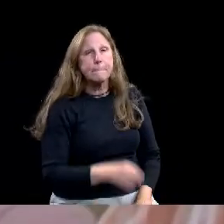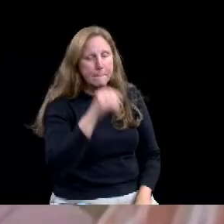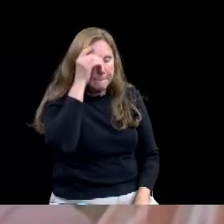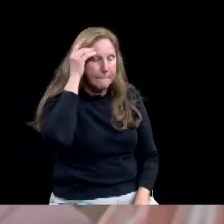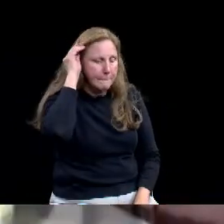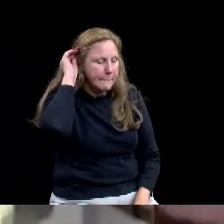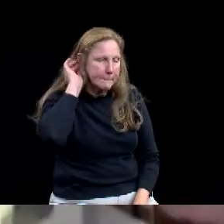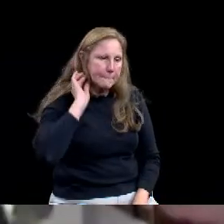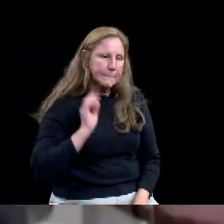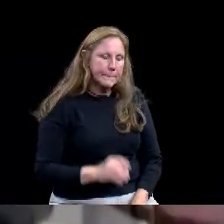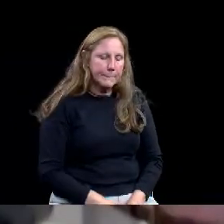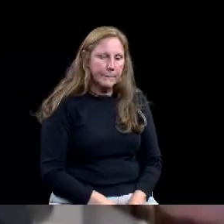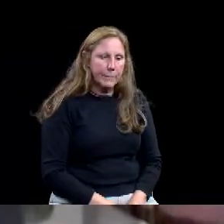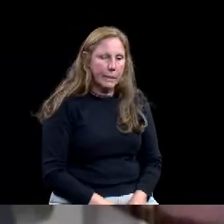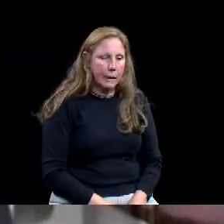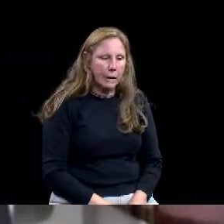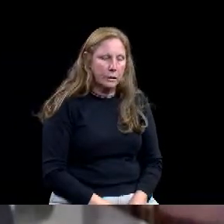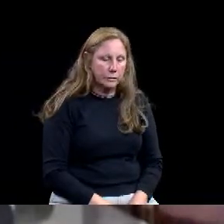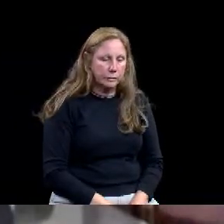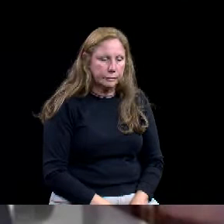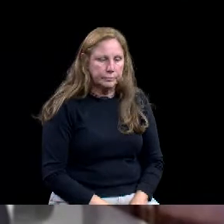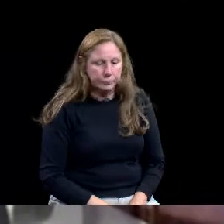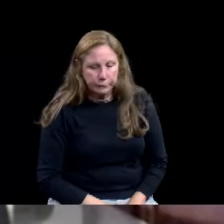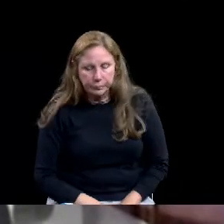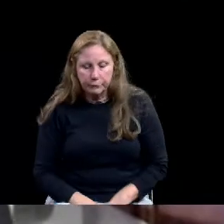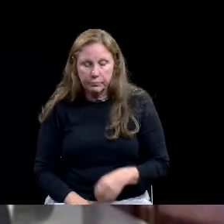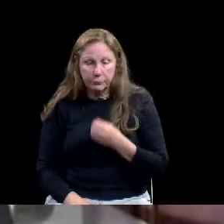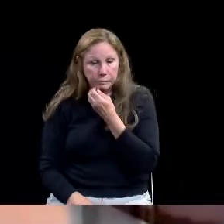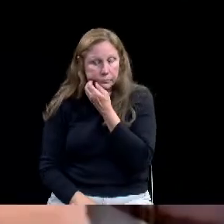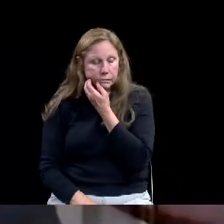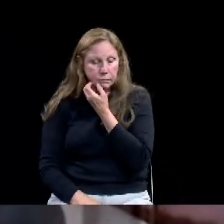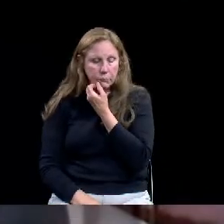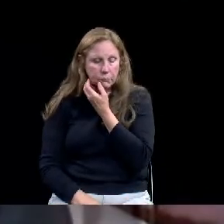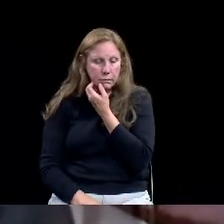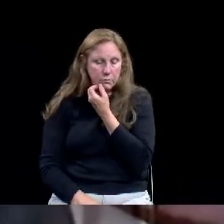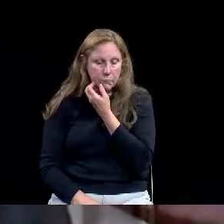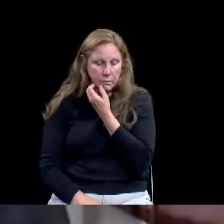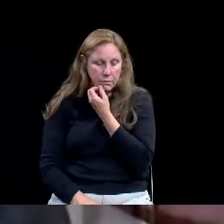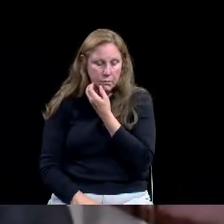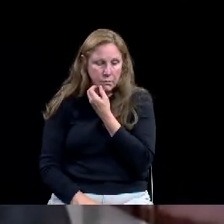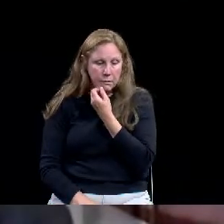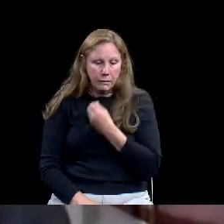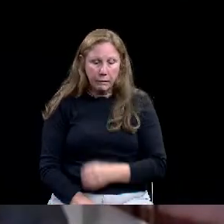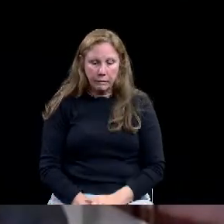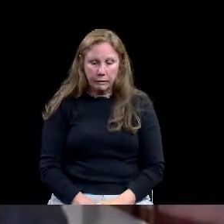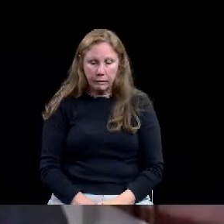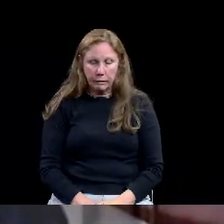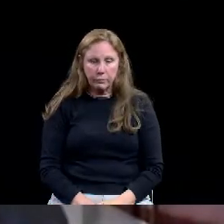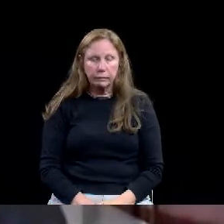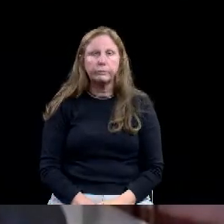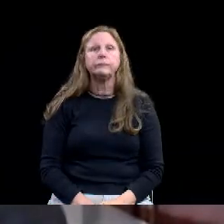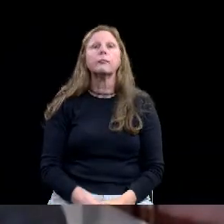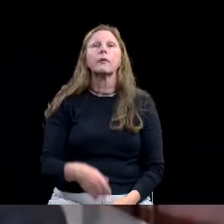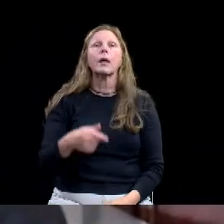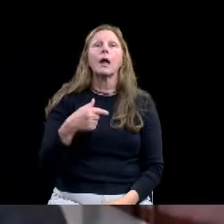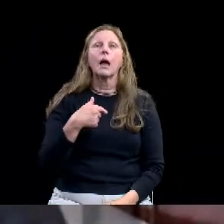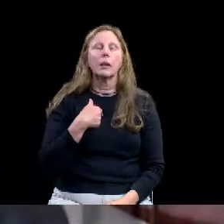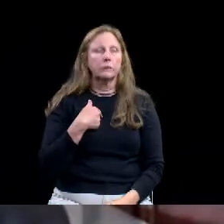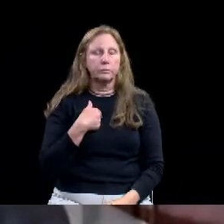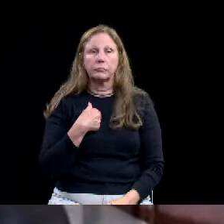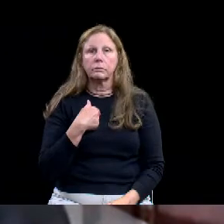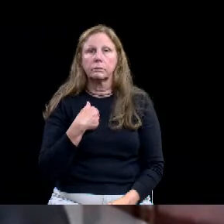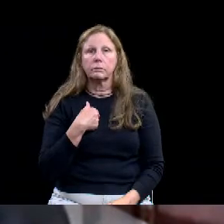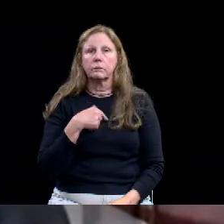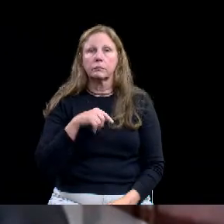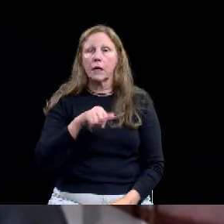I mean, I'll just follow up, uh, council member Palmer there with you at 7.7 million. And then the, we put out just